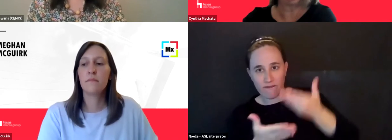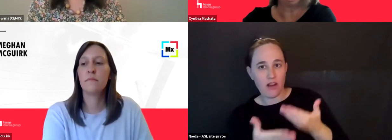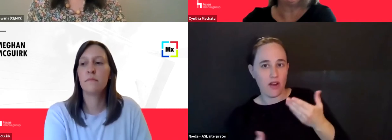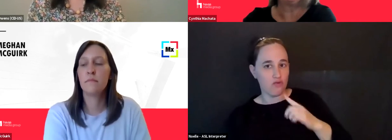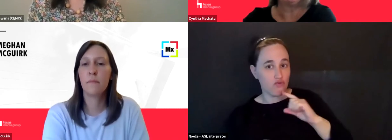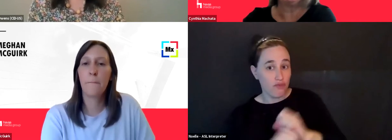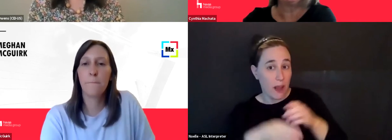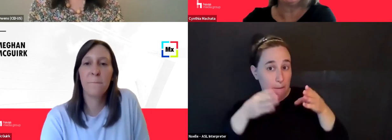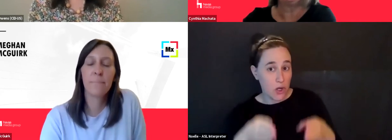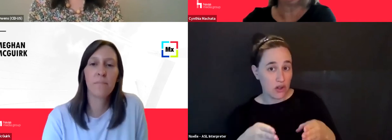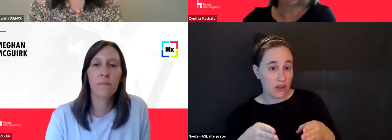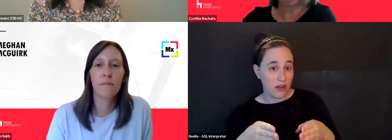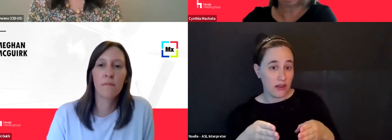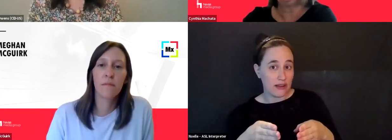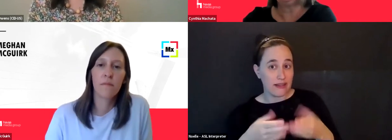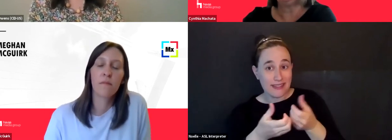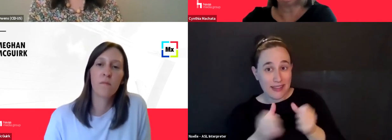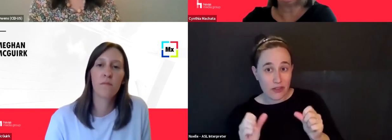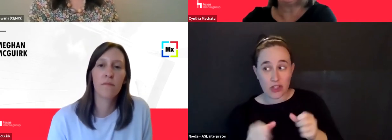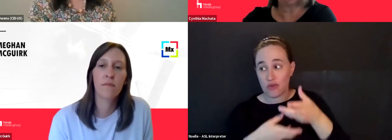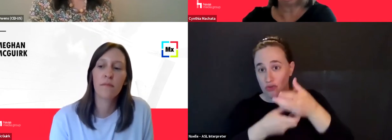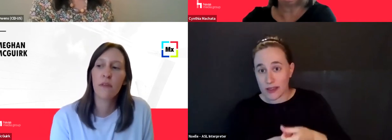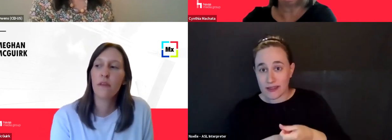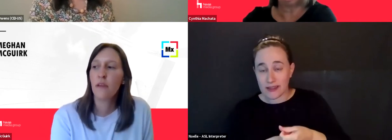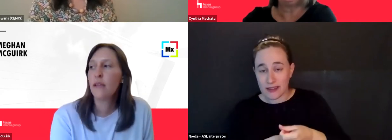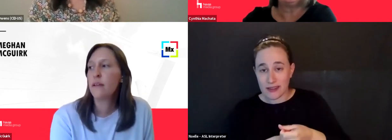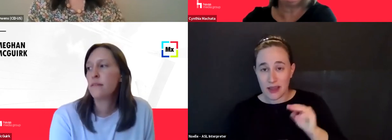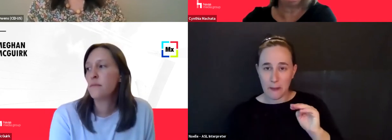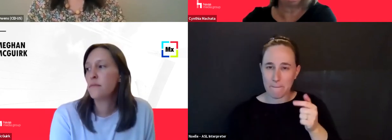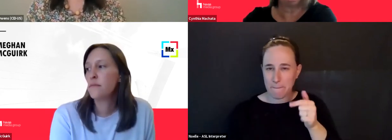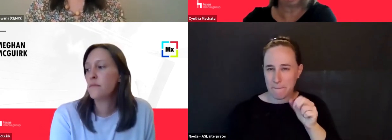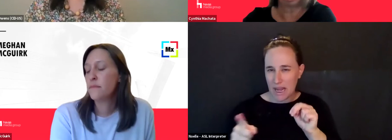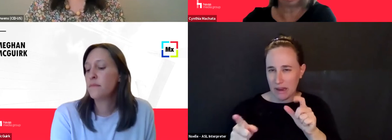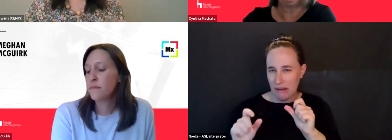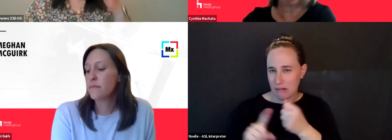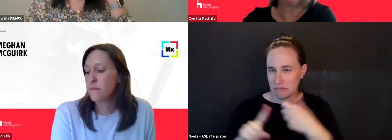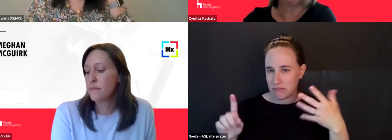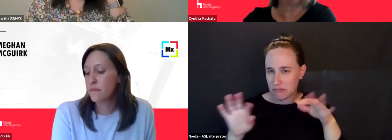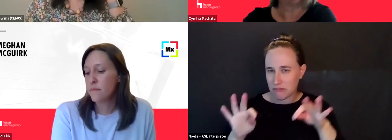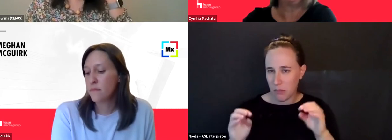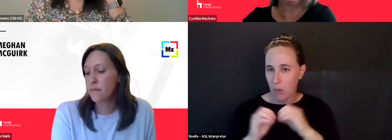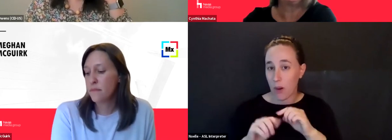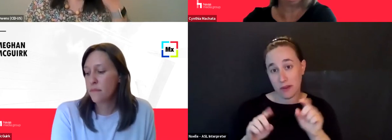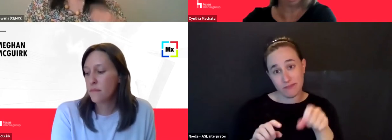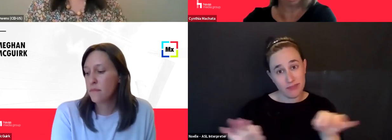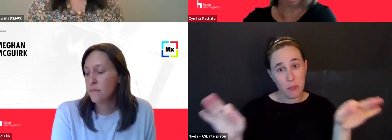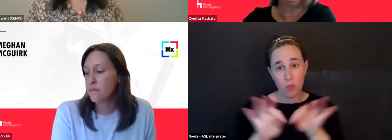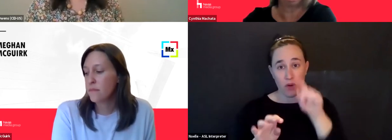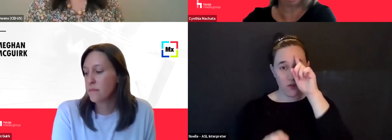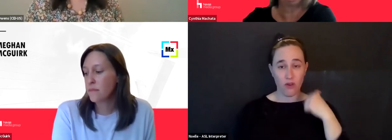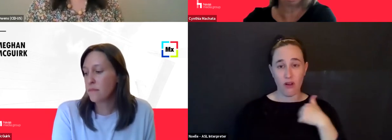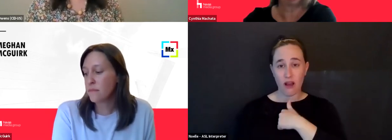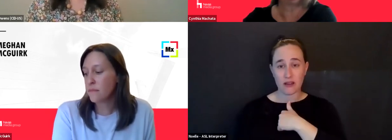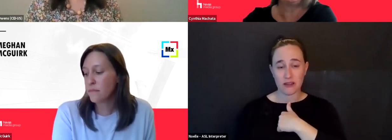safety and trust and things like that. I know, Megan could probably speak to that more deeply than I can, but it is important for us to,